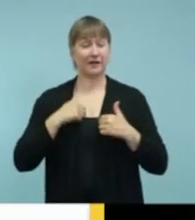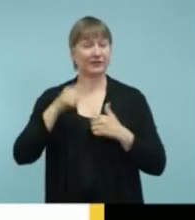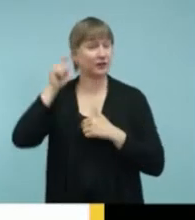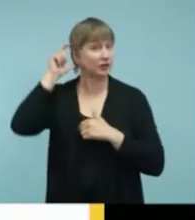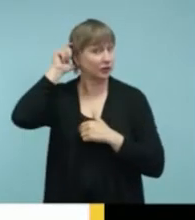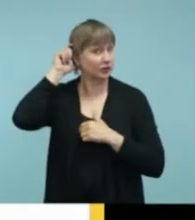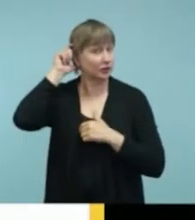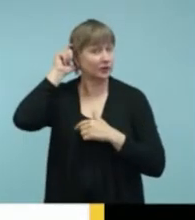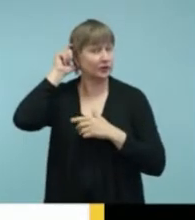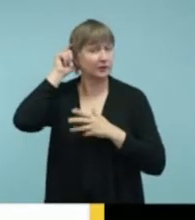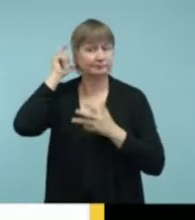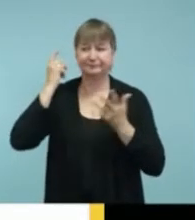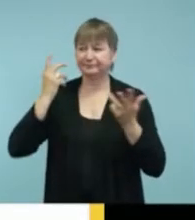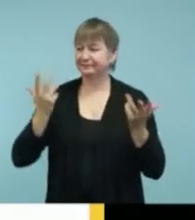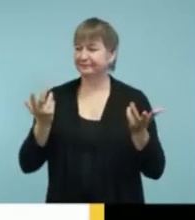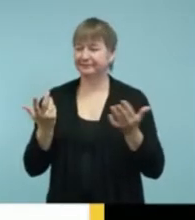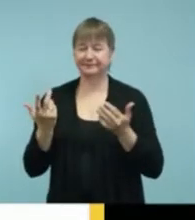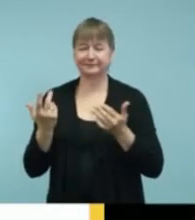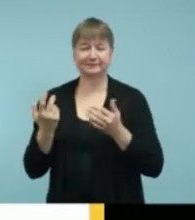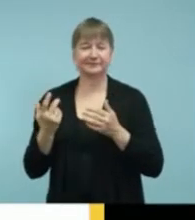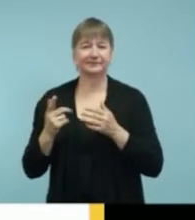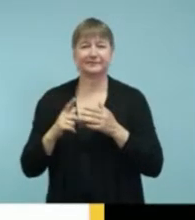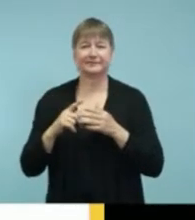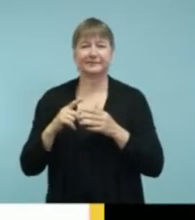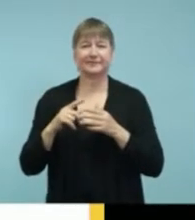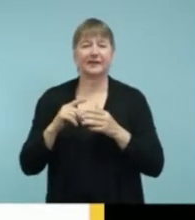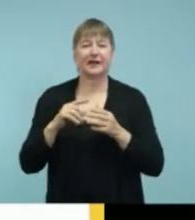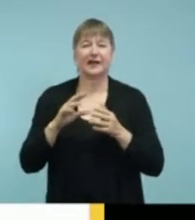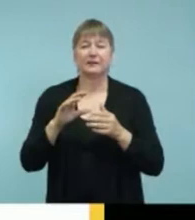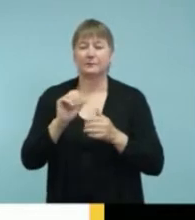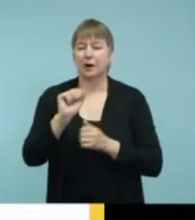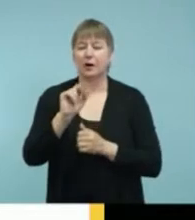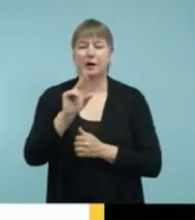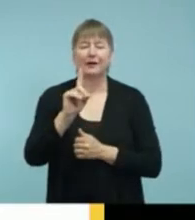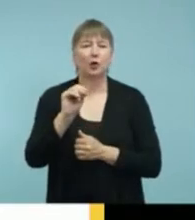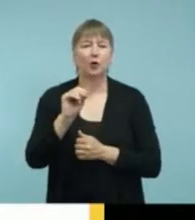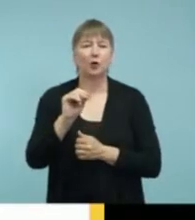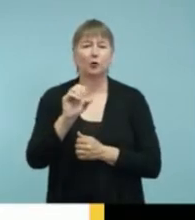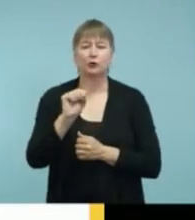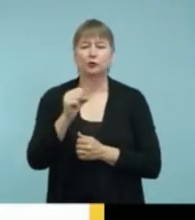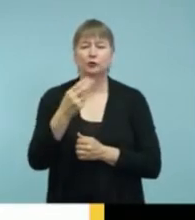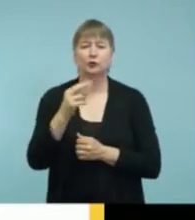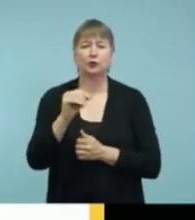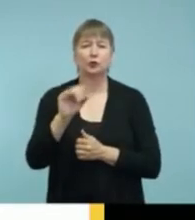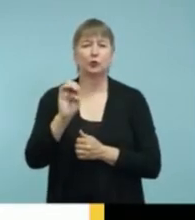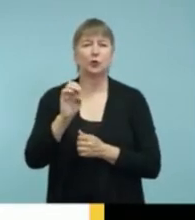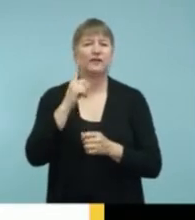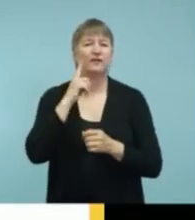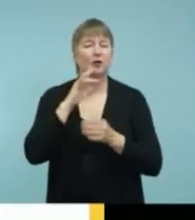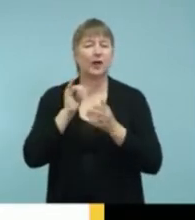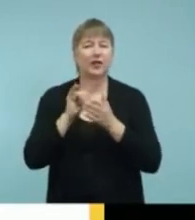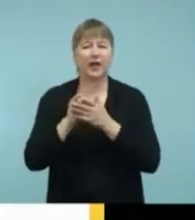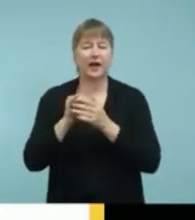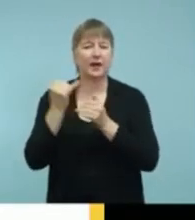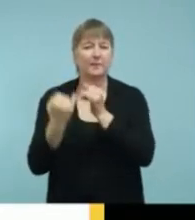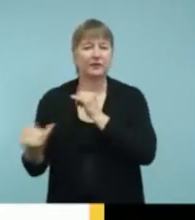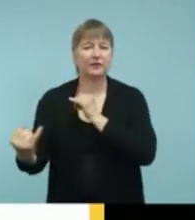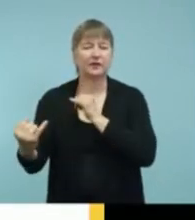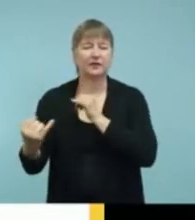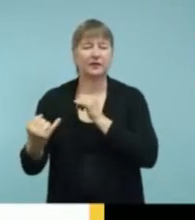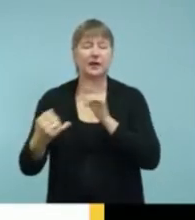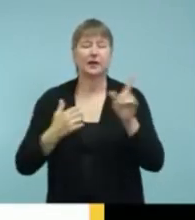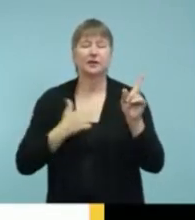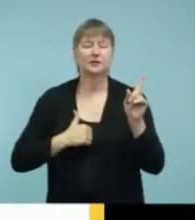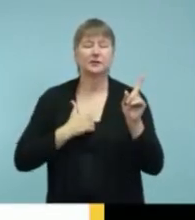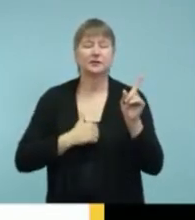by using the audio shoe that you would use for an environmental microphone. I'm sorry. The